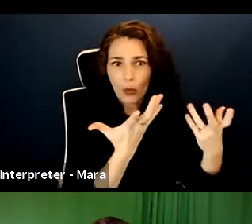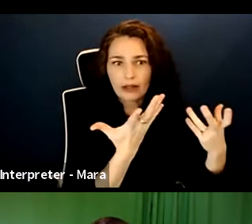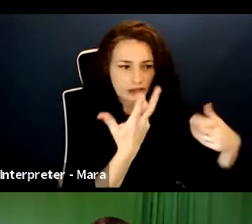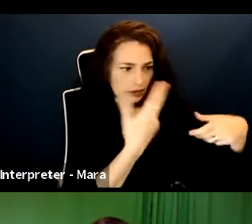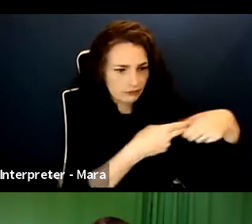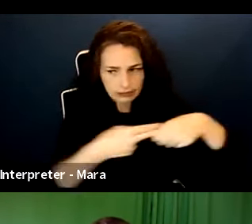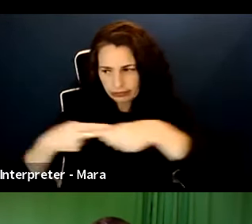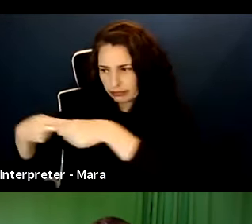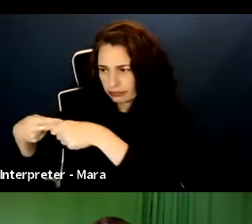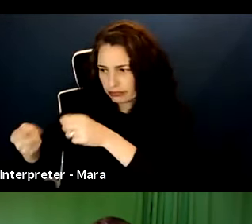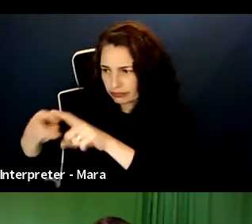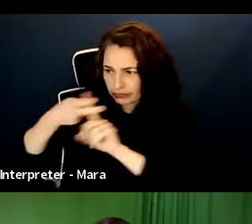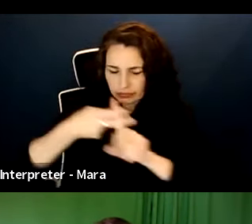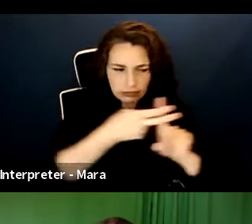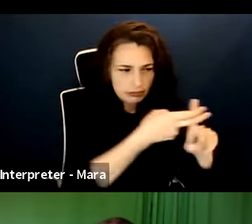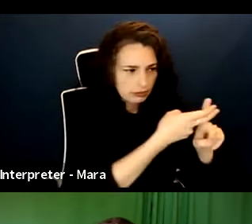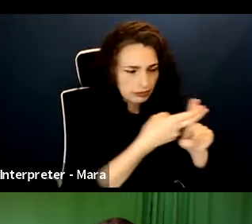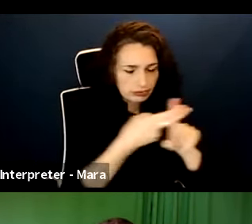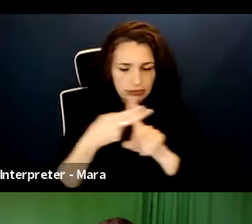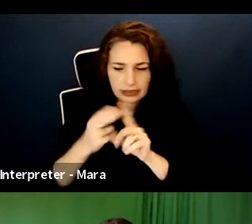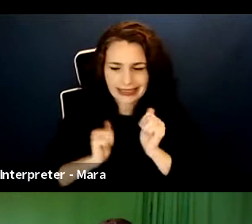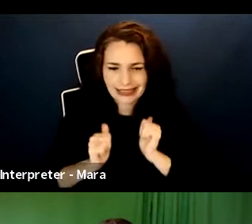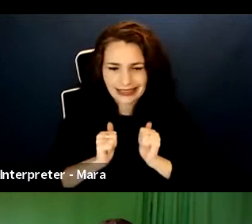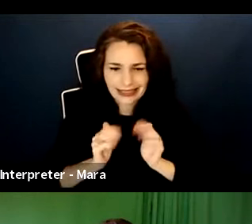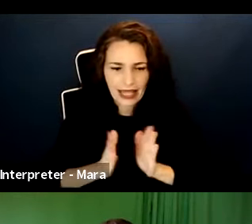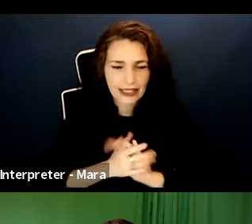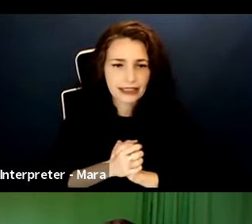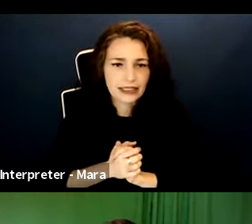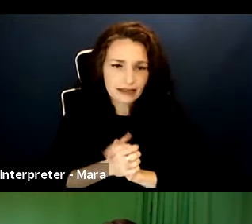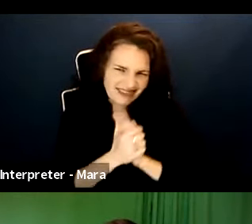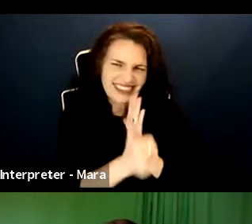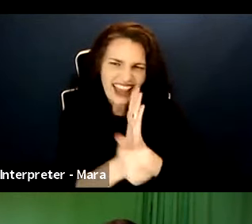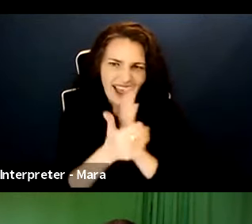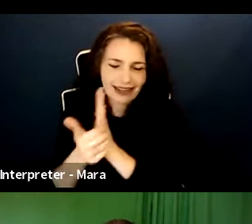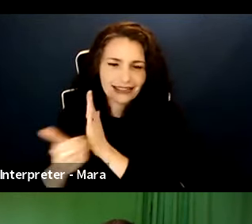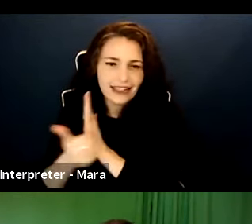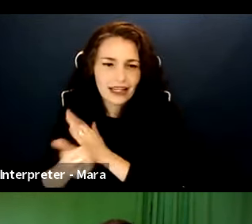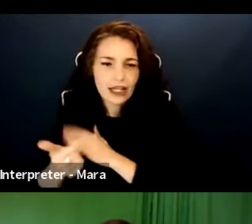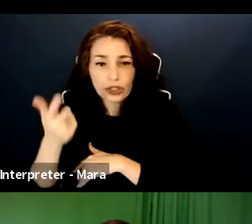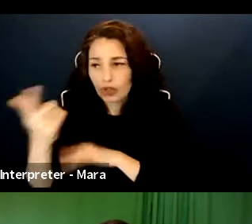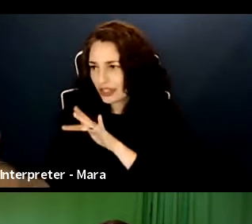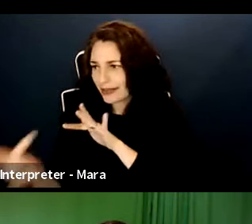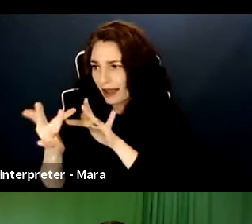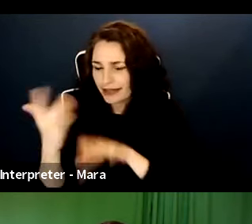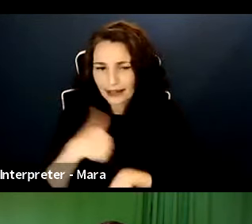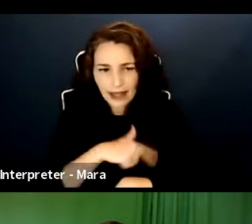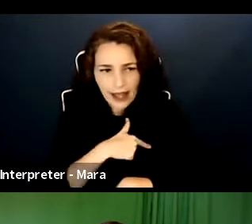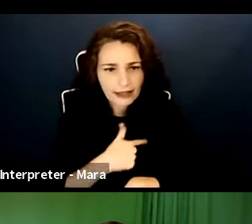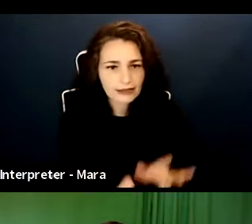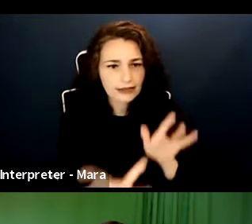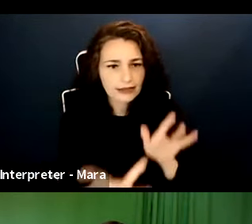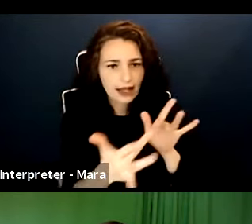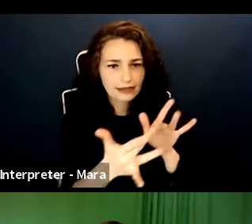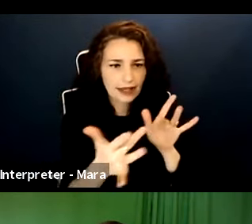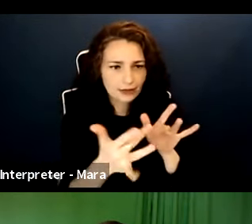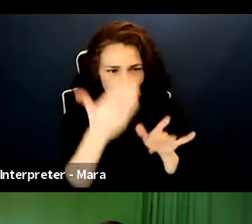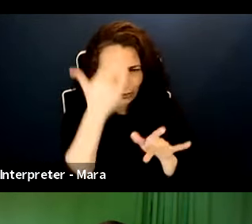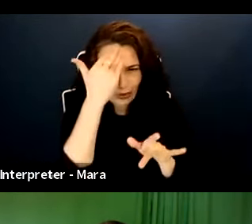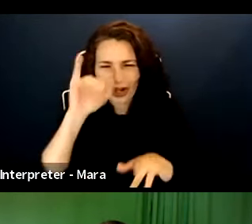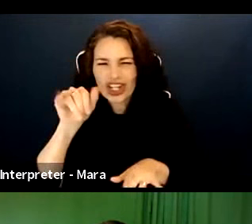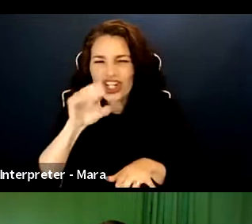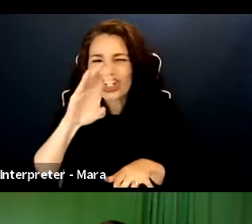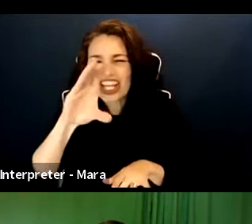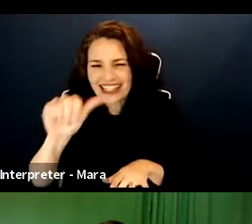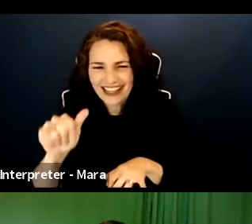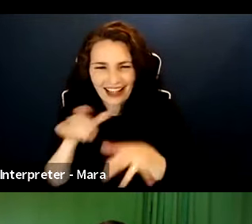us. You can call a union. We're going to have that chart that Jessica had walked through earlier, and we'll have that on the website. And we're going to add that student